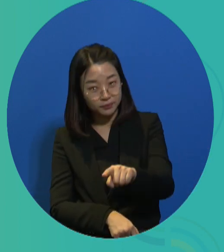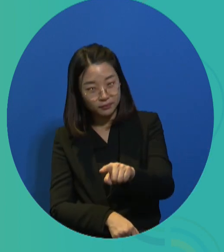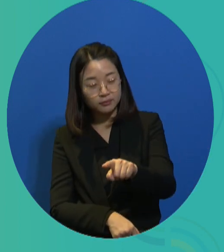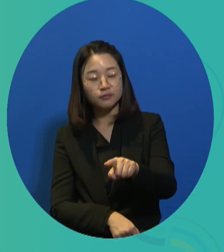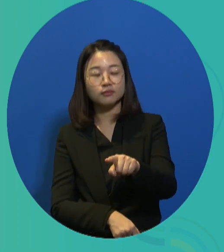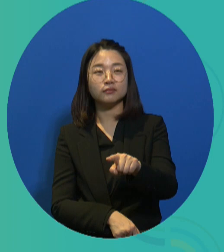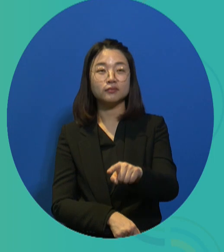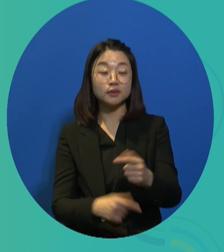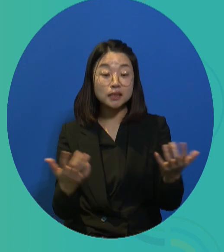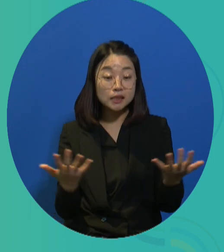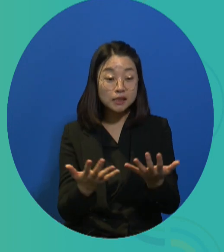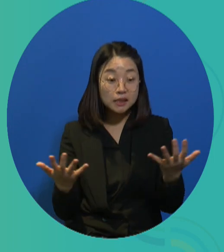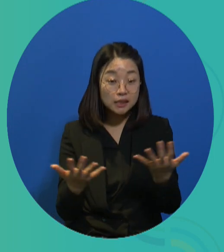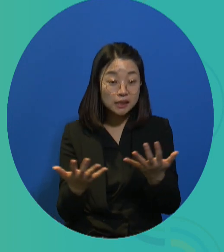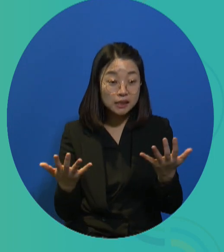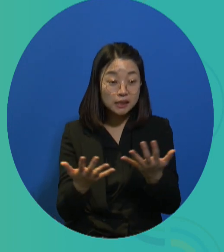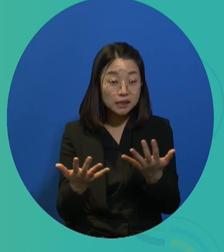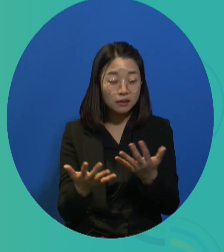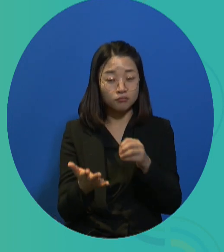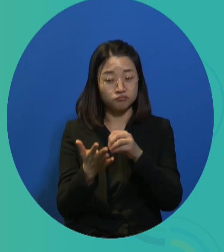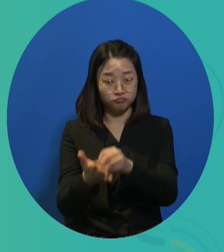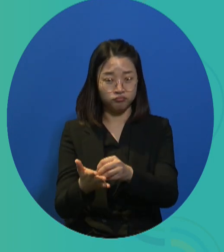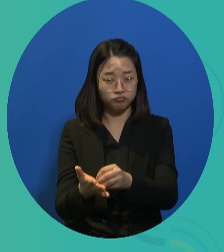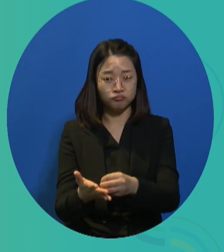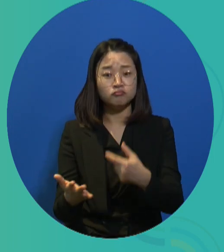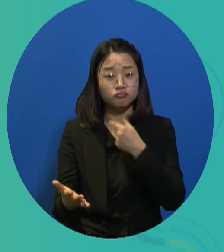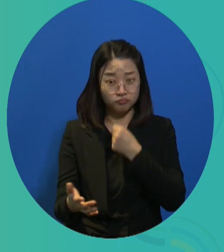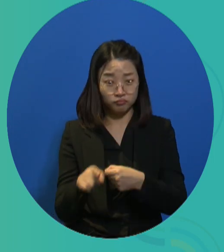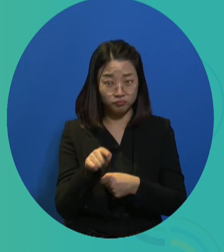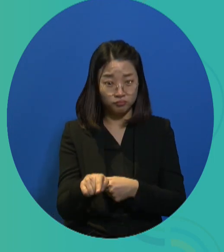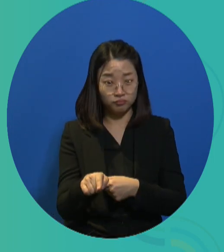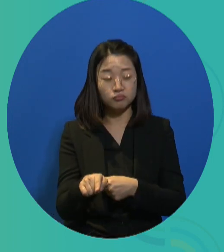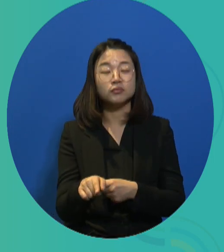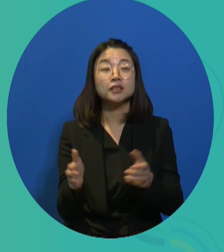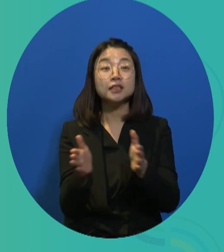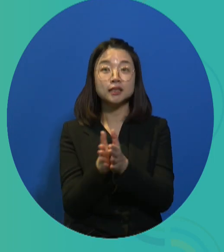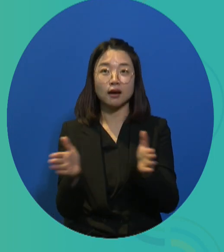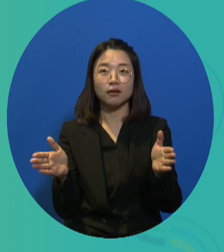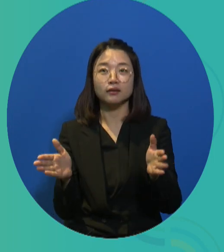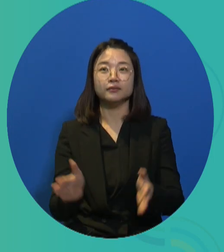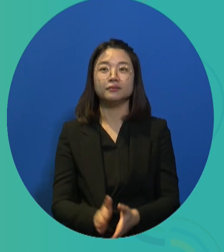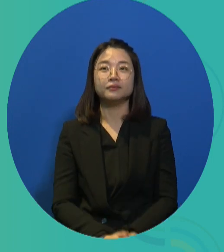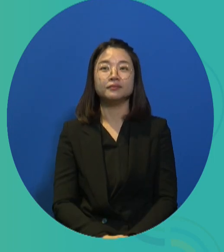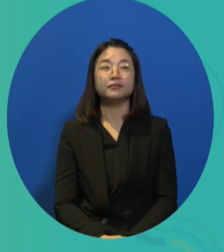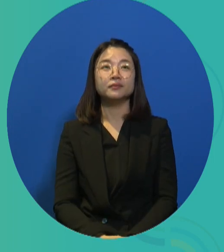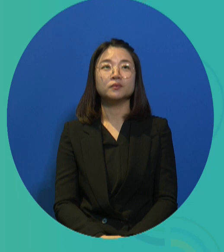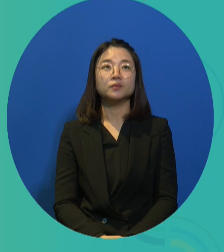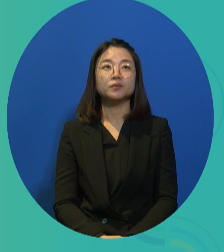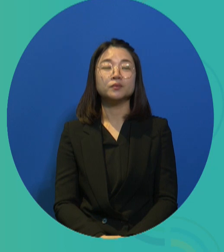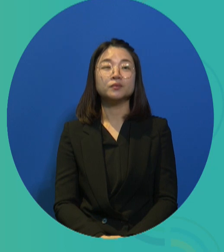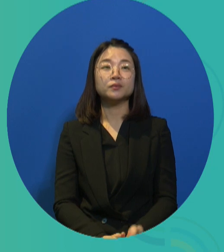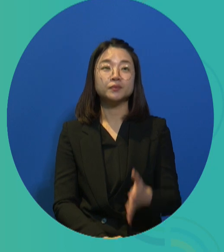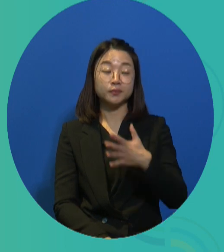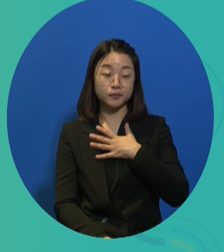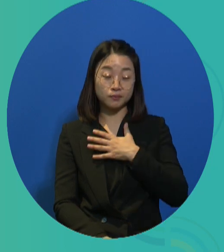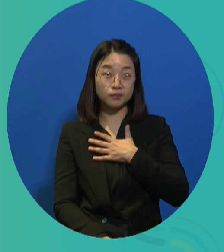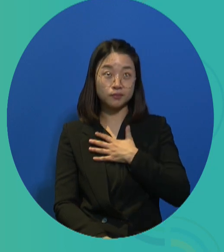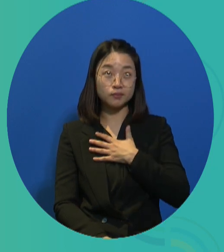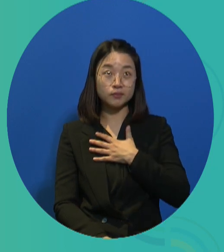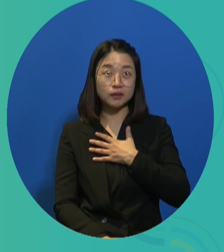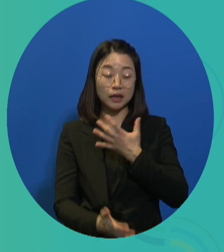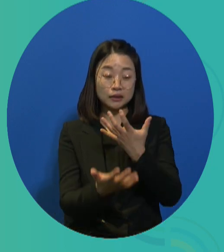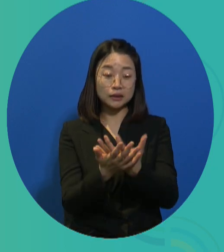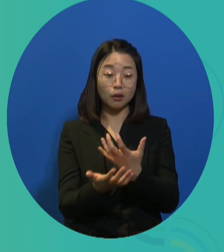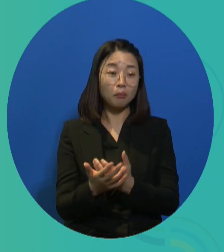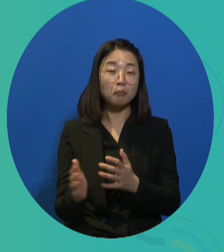an awareness raising campaign, but it is also about promoting employment of severely disabled persons because